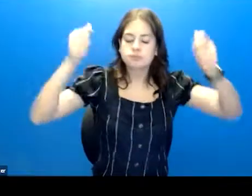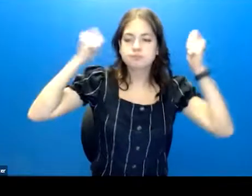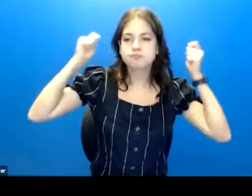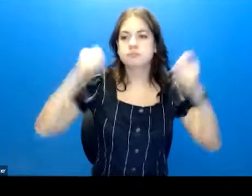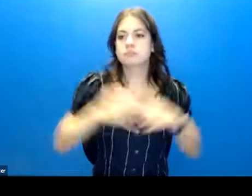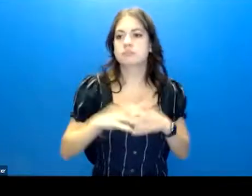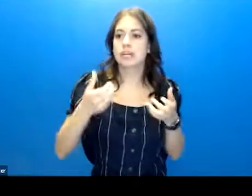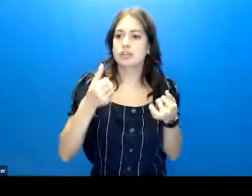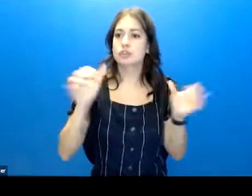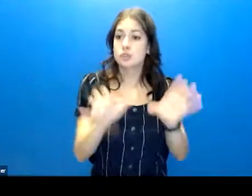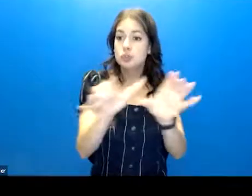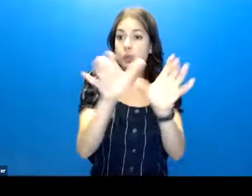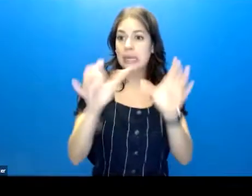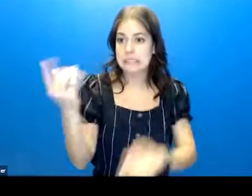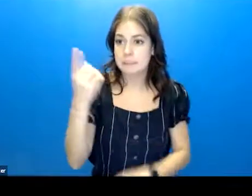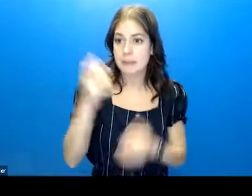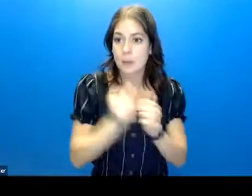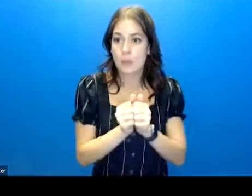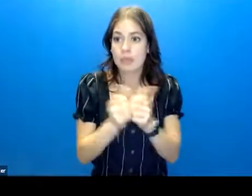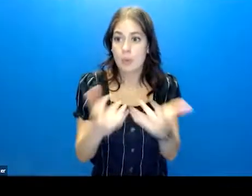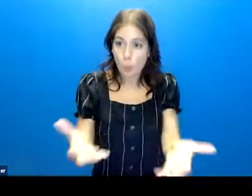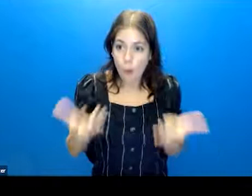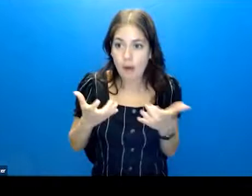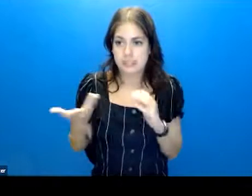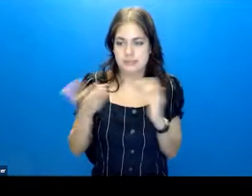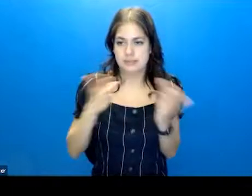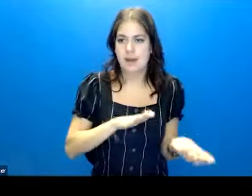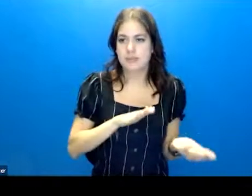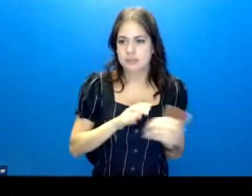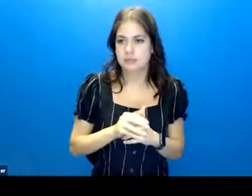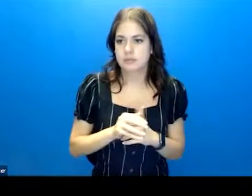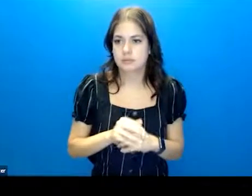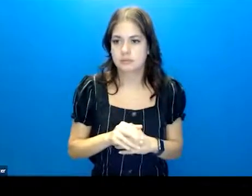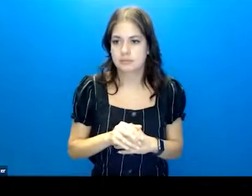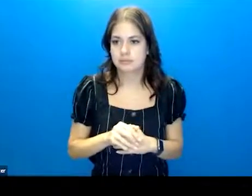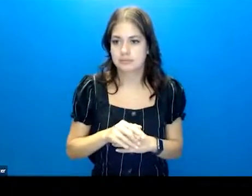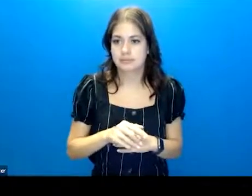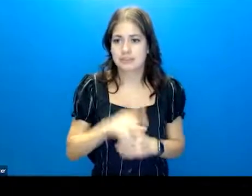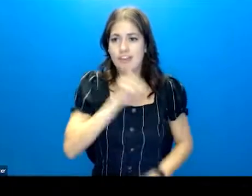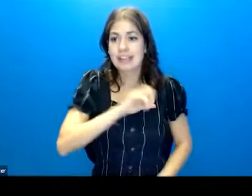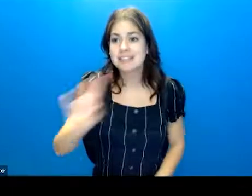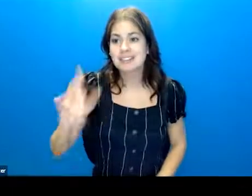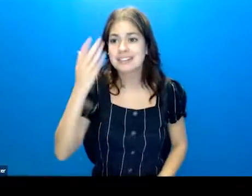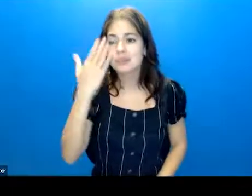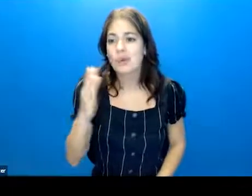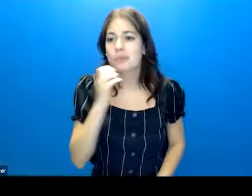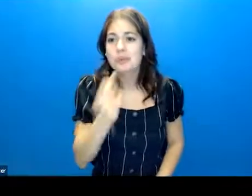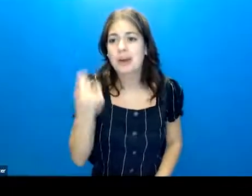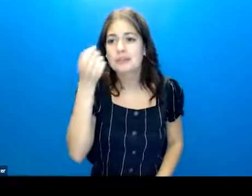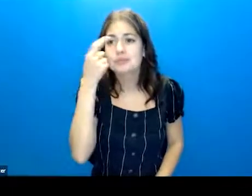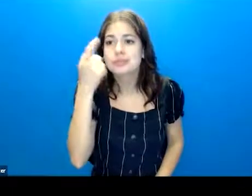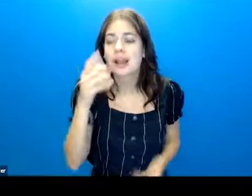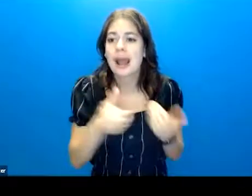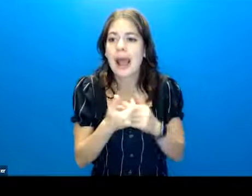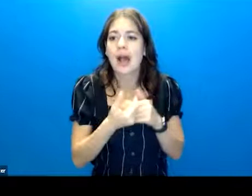They are doing an act with an intent to die. They're seven. They don't understand that that isn't